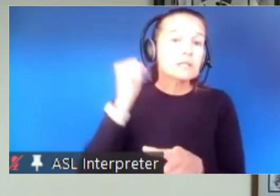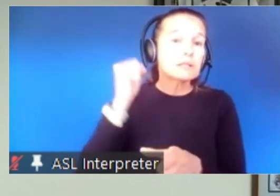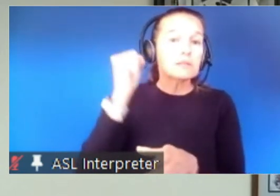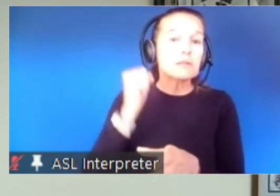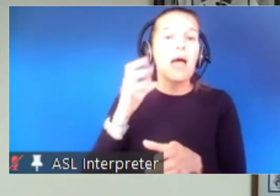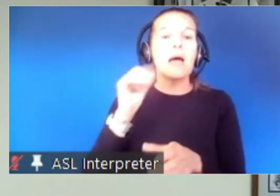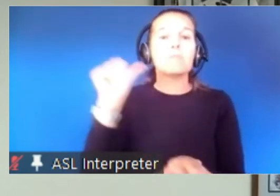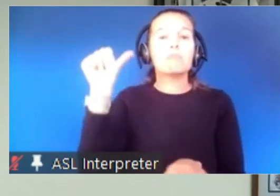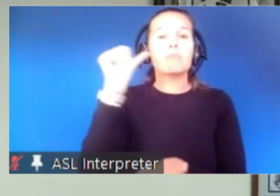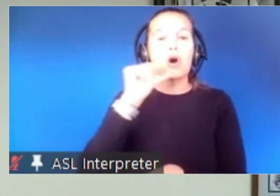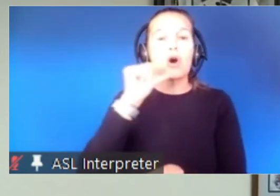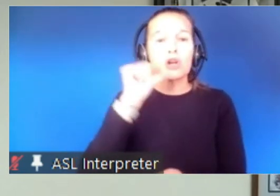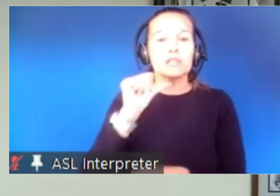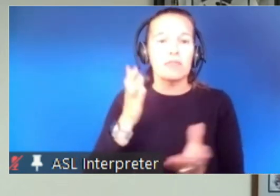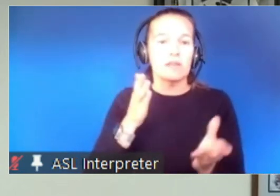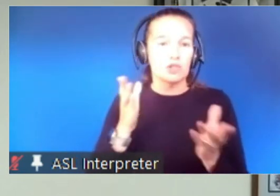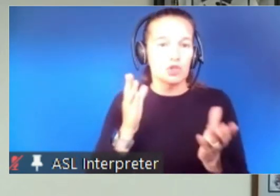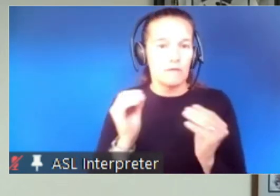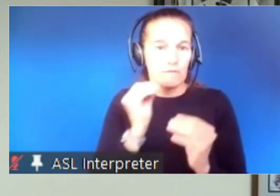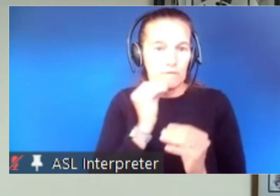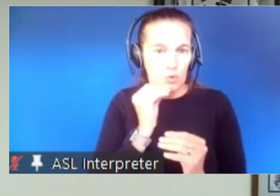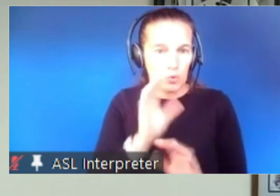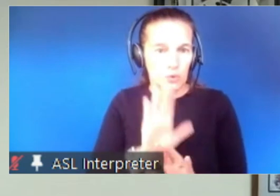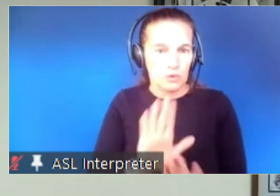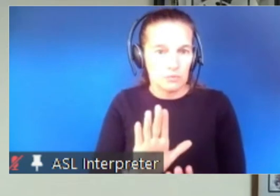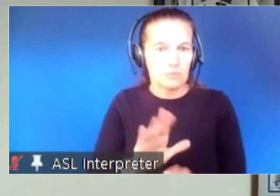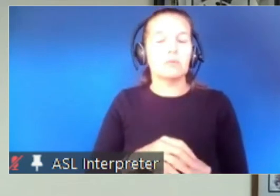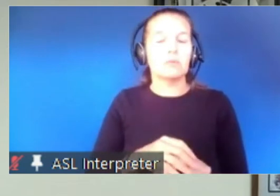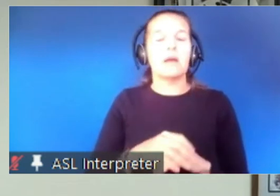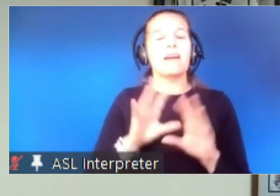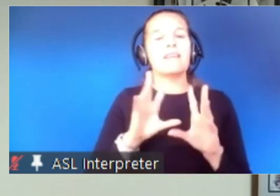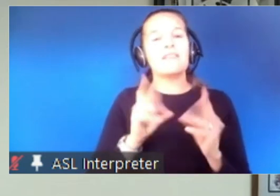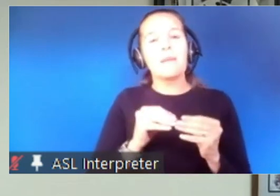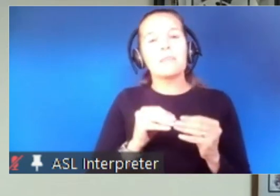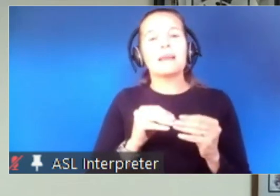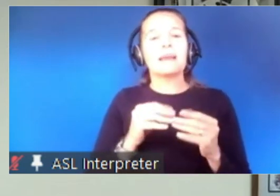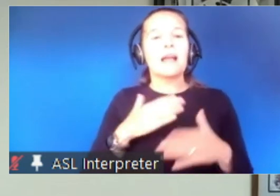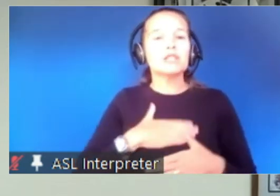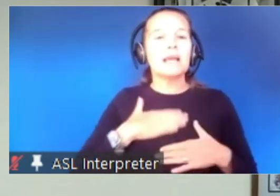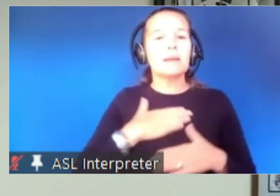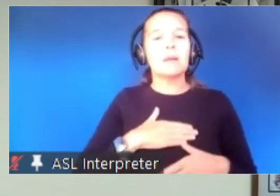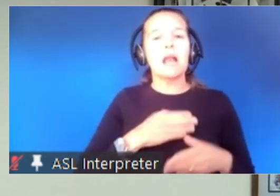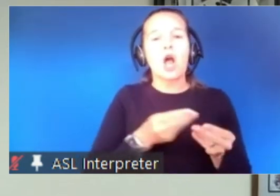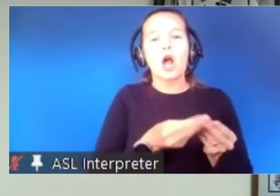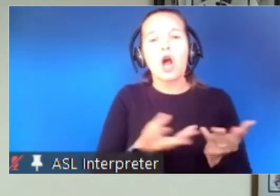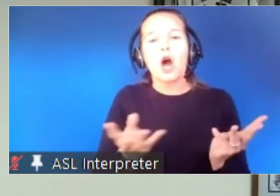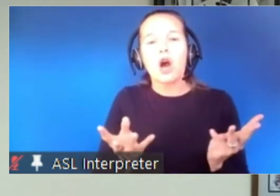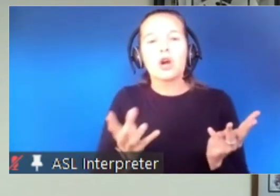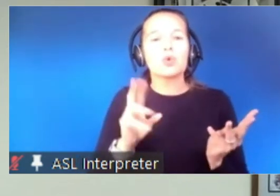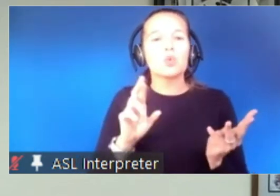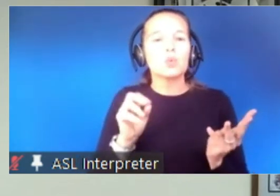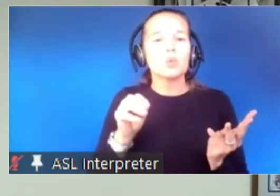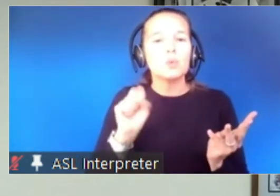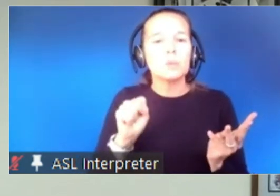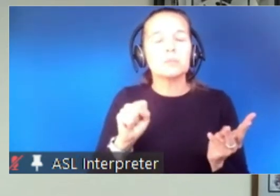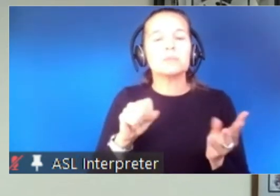family entertainment card rooms satellite wagering and offices are also indoor uh